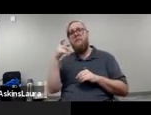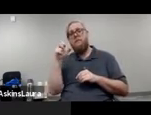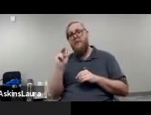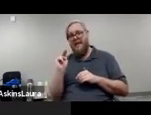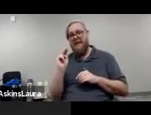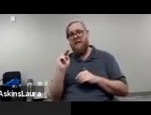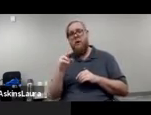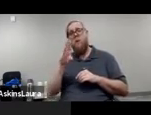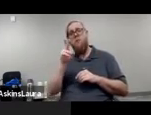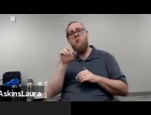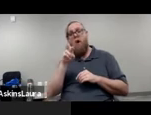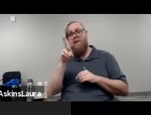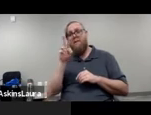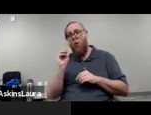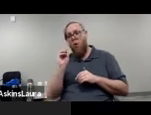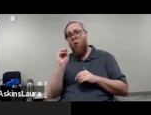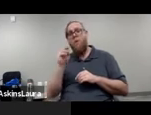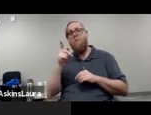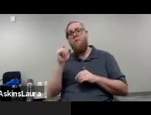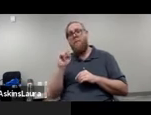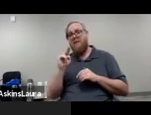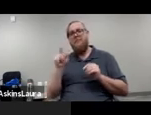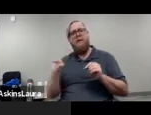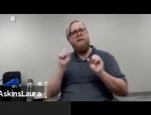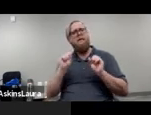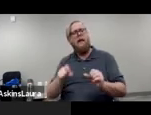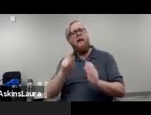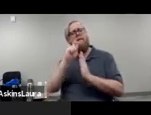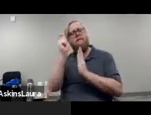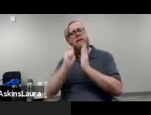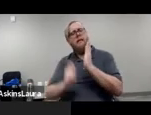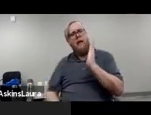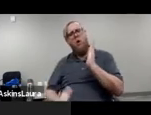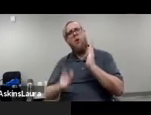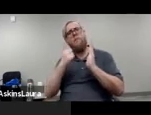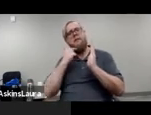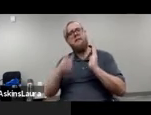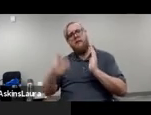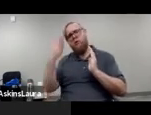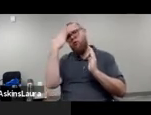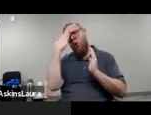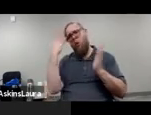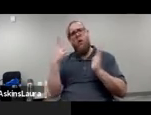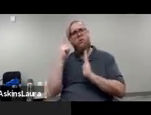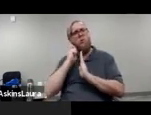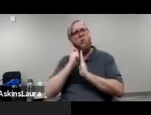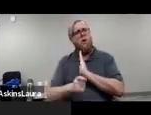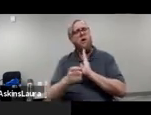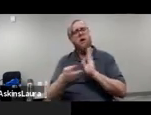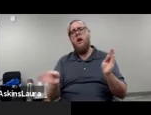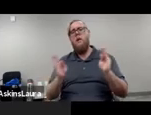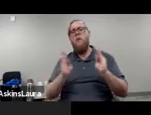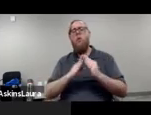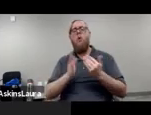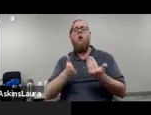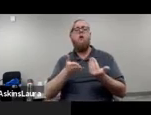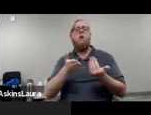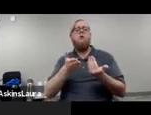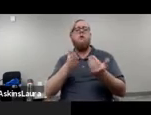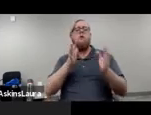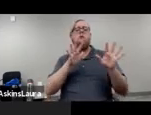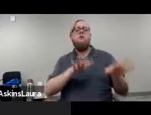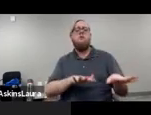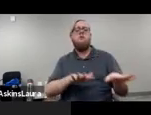they can oftentimes fill out that census questionnaire, because they're going to know what they're writing, and they may be far more at ease in